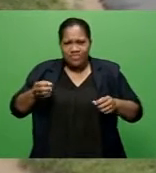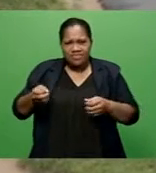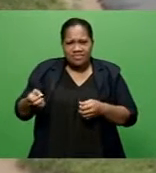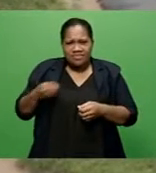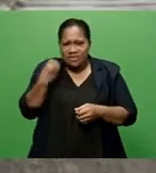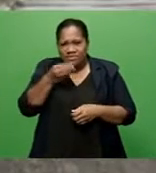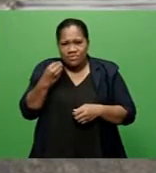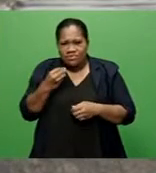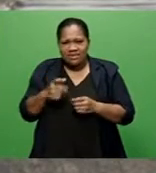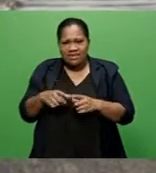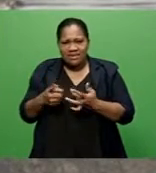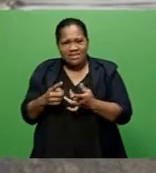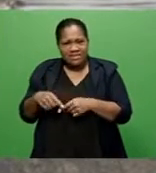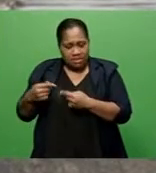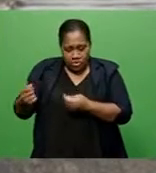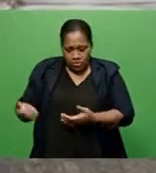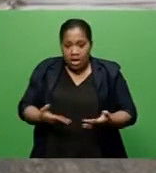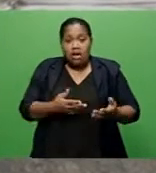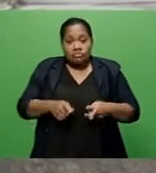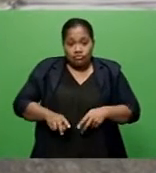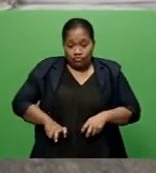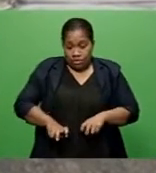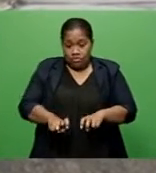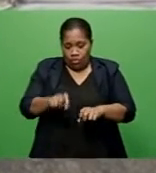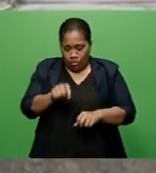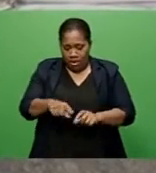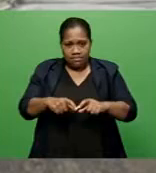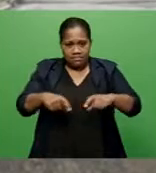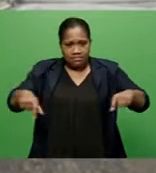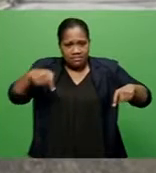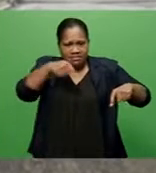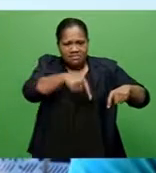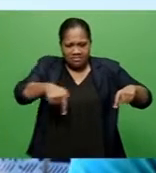road will be ready within days, but with weight limits.